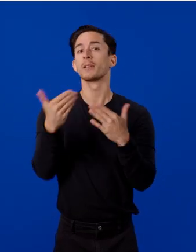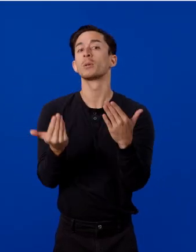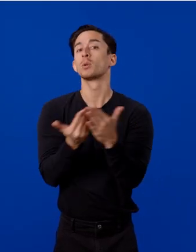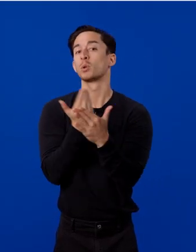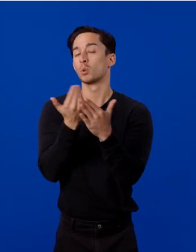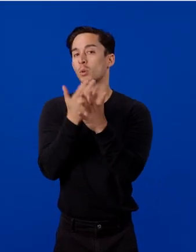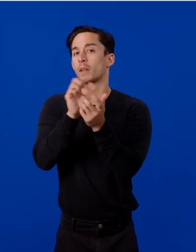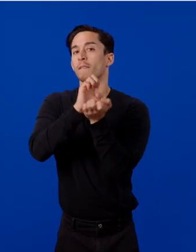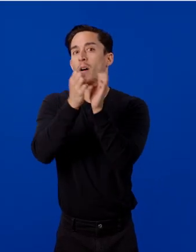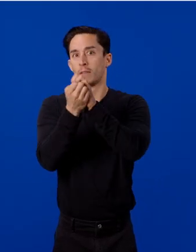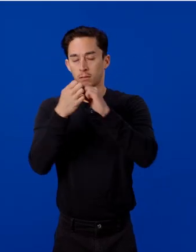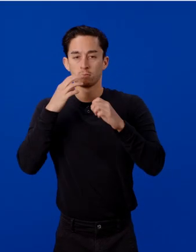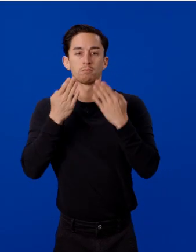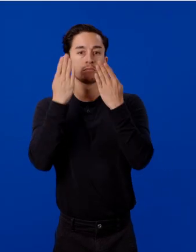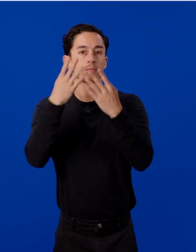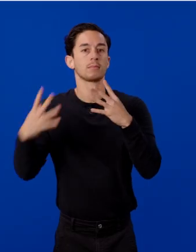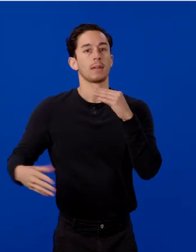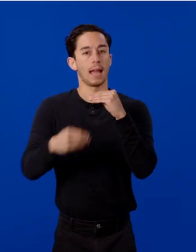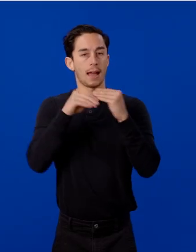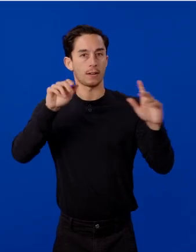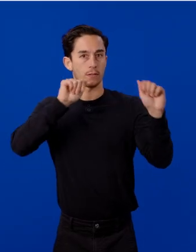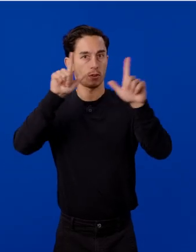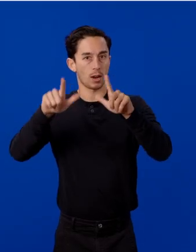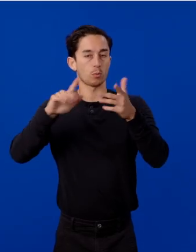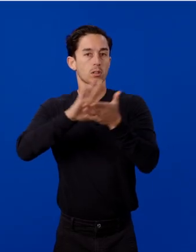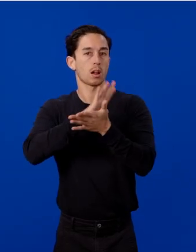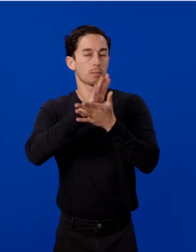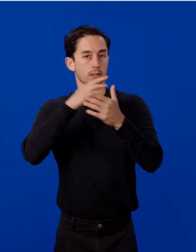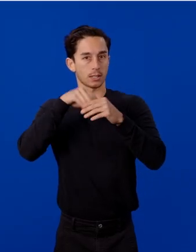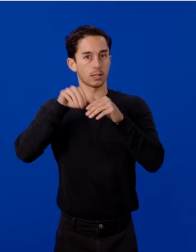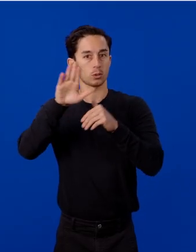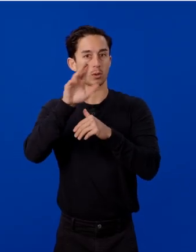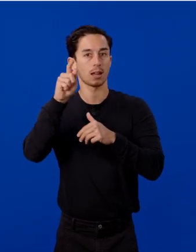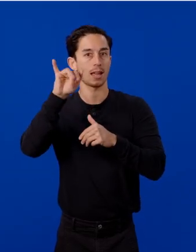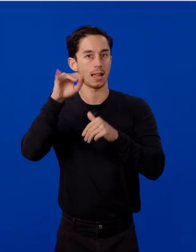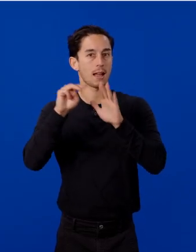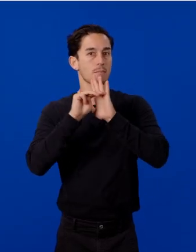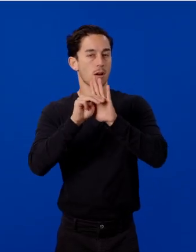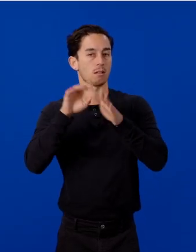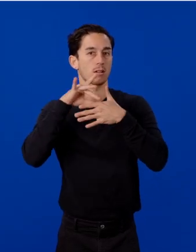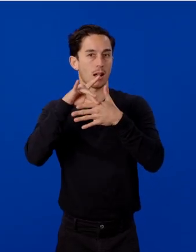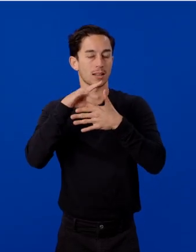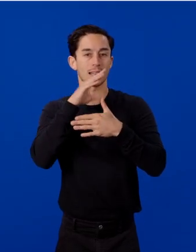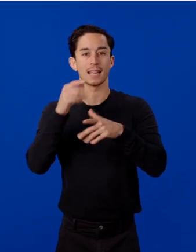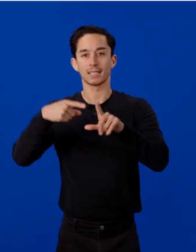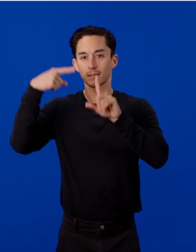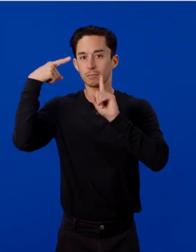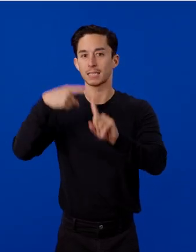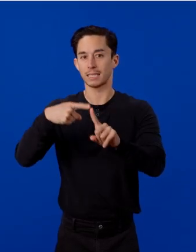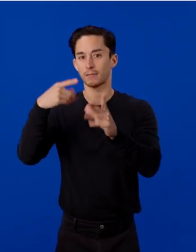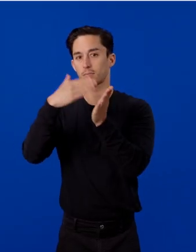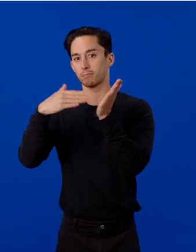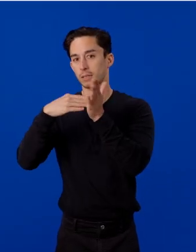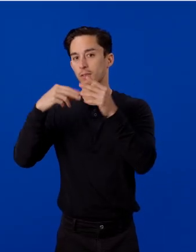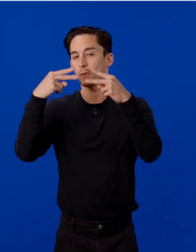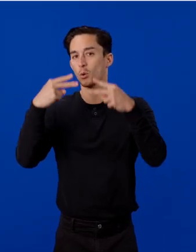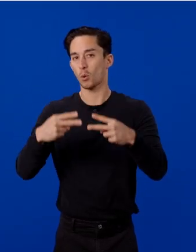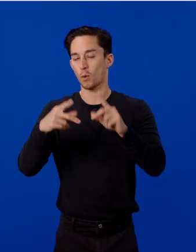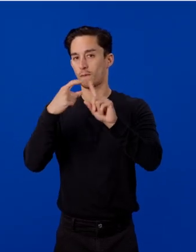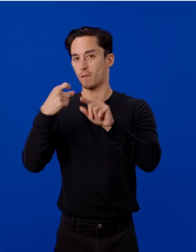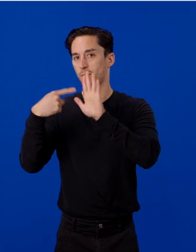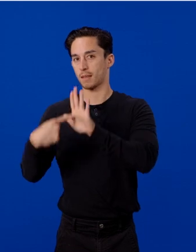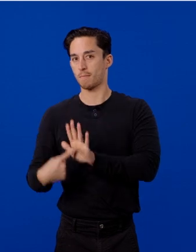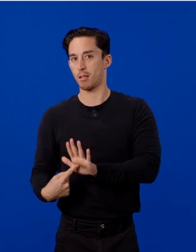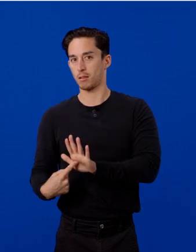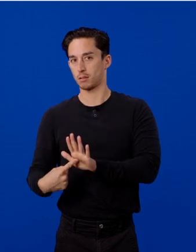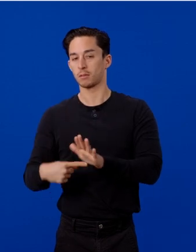I recommend adding the framework's documentation in your AI model's context, as well as specific pieces of code from samples. Getting